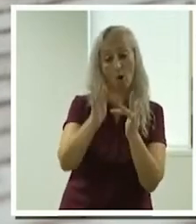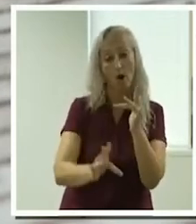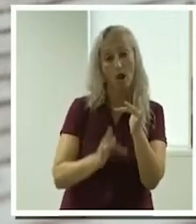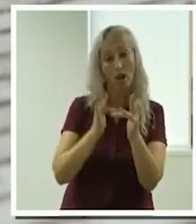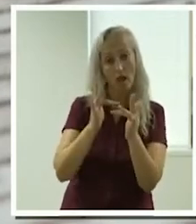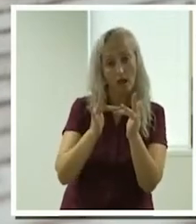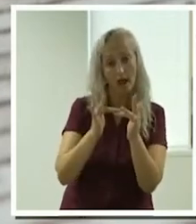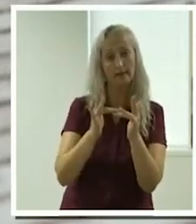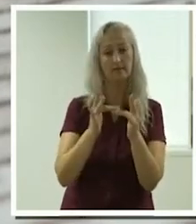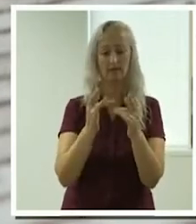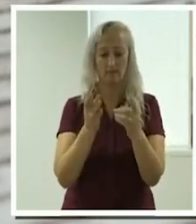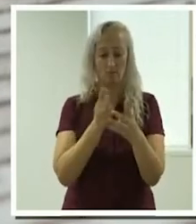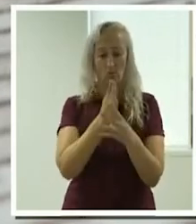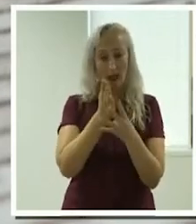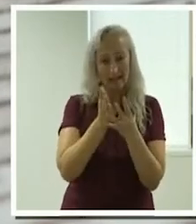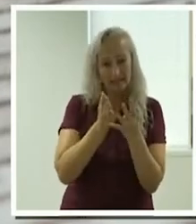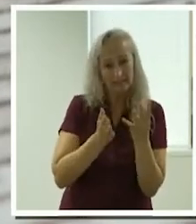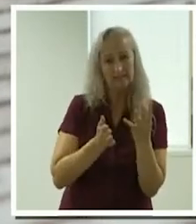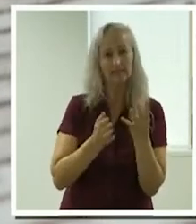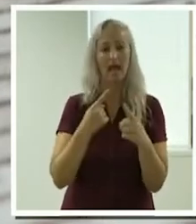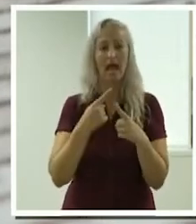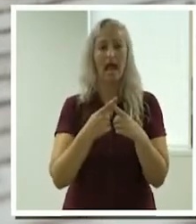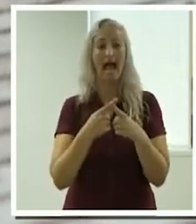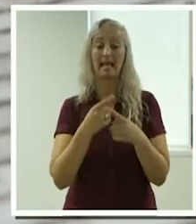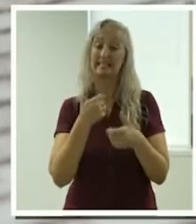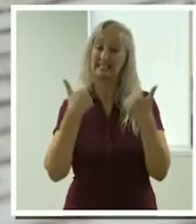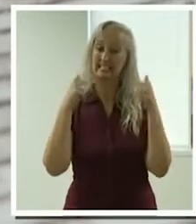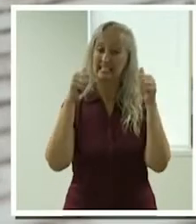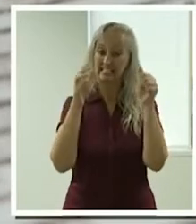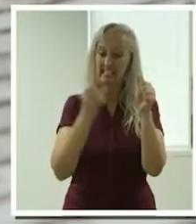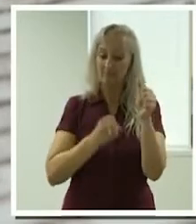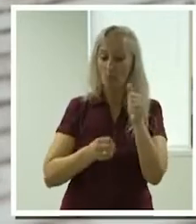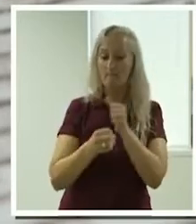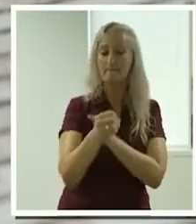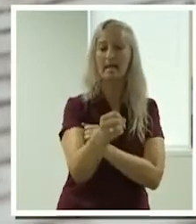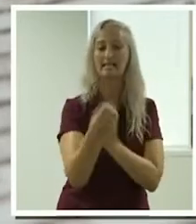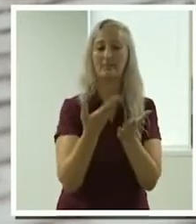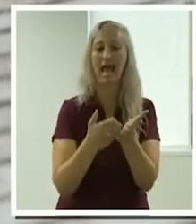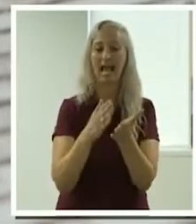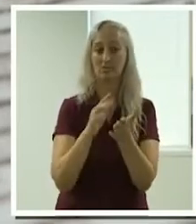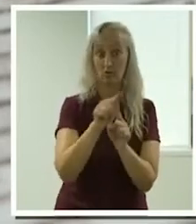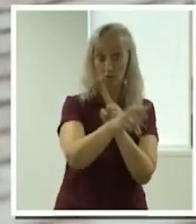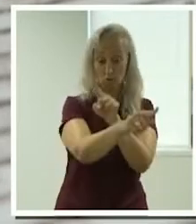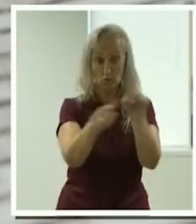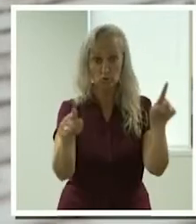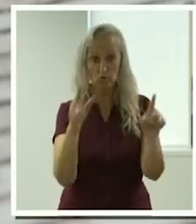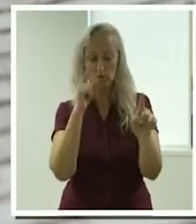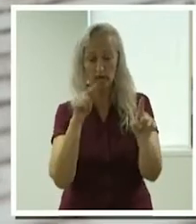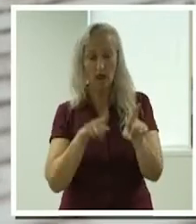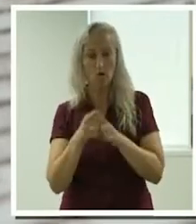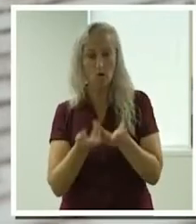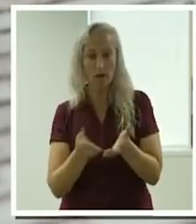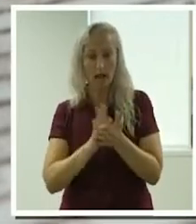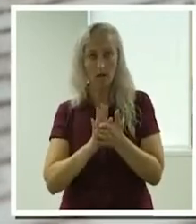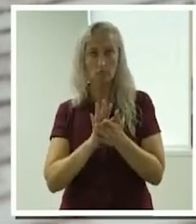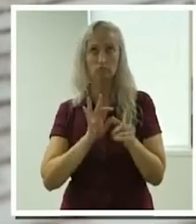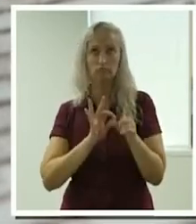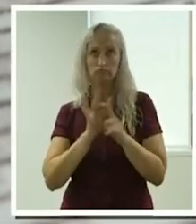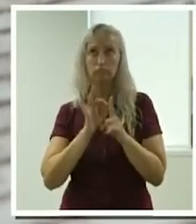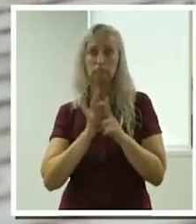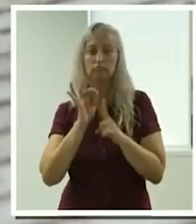and placements to help you explore how to up skill and expand the services available to your clients.